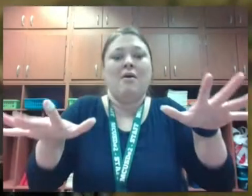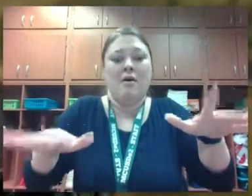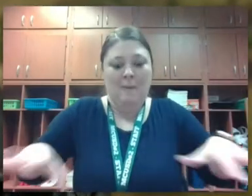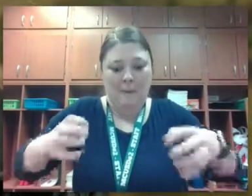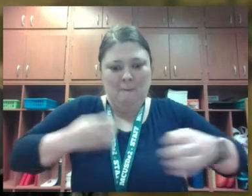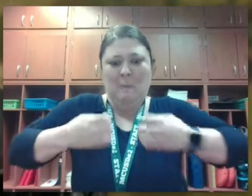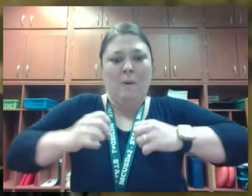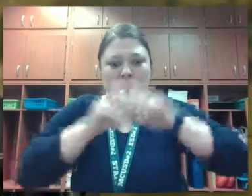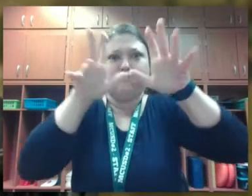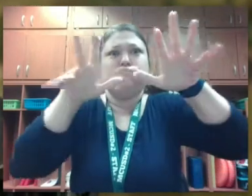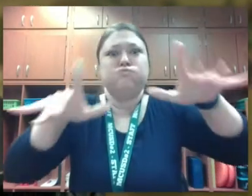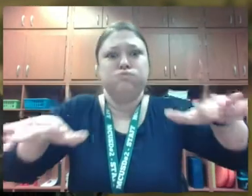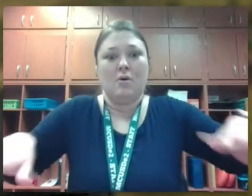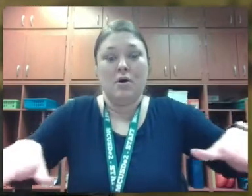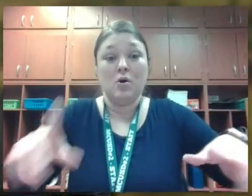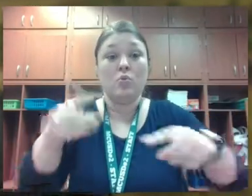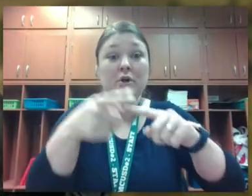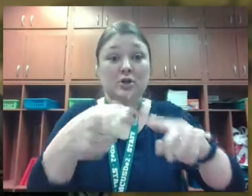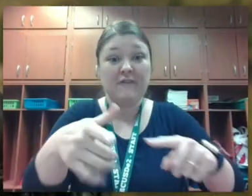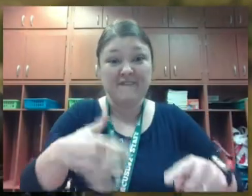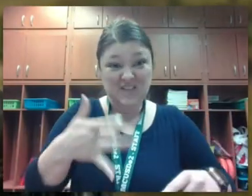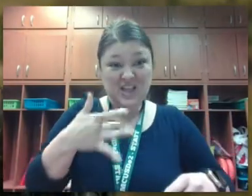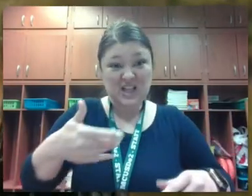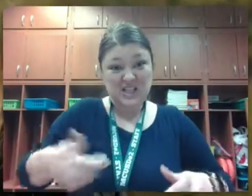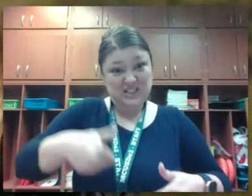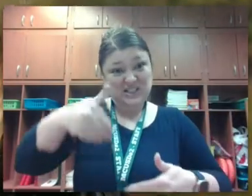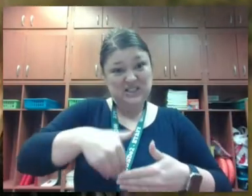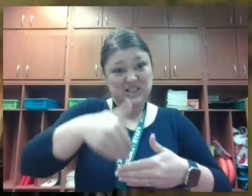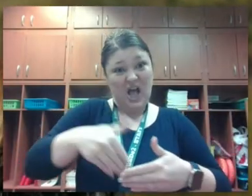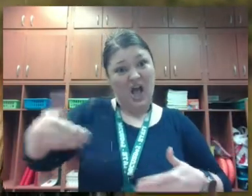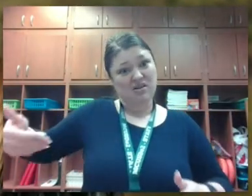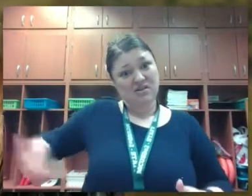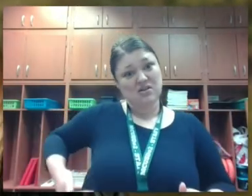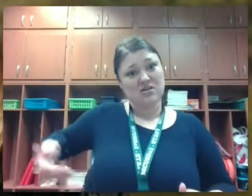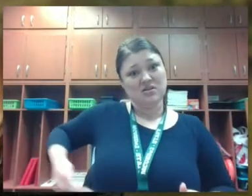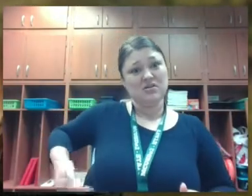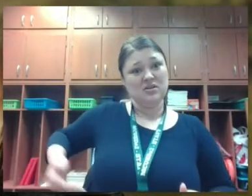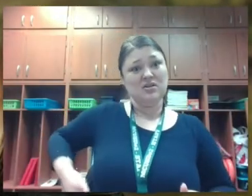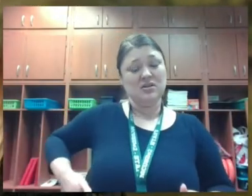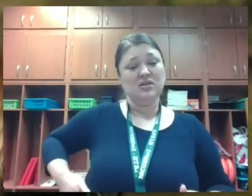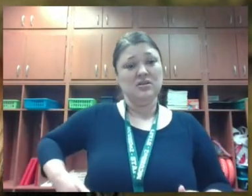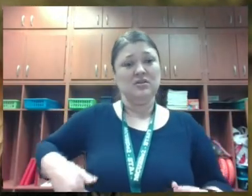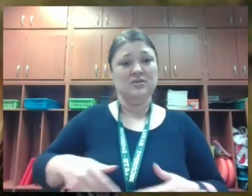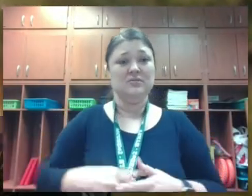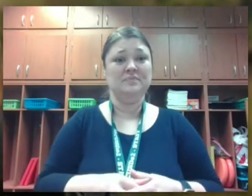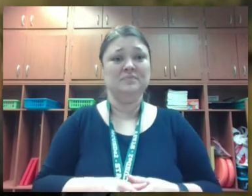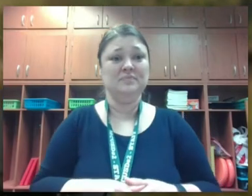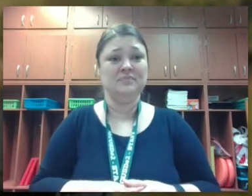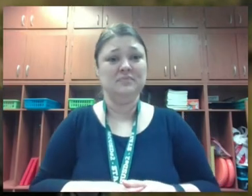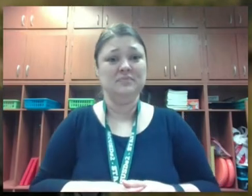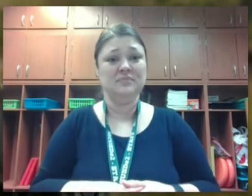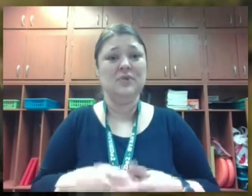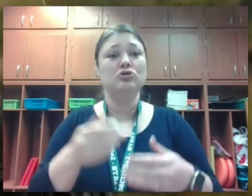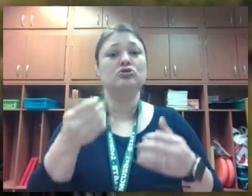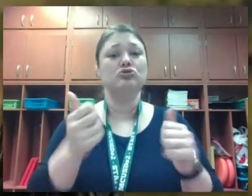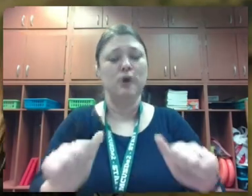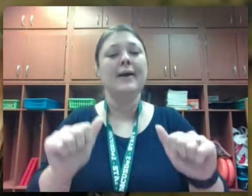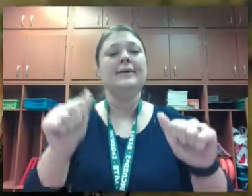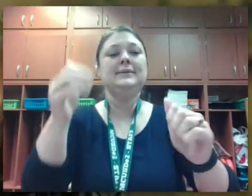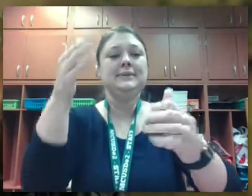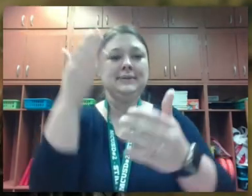when you feel these emotions coming on these feelings in your body Try to stop,